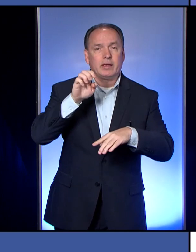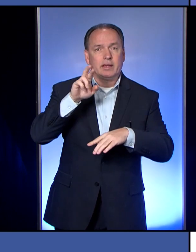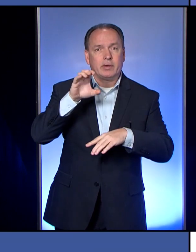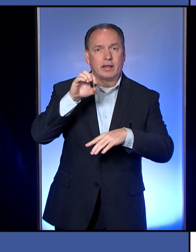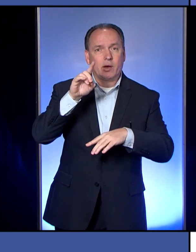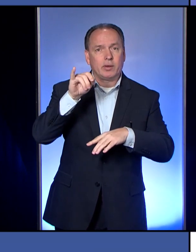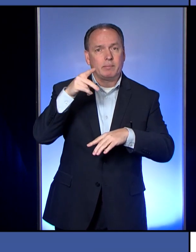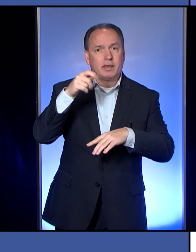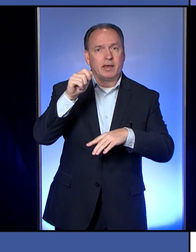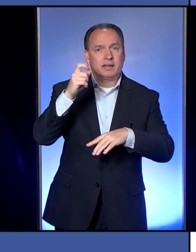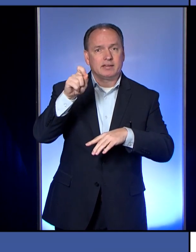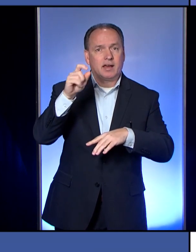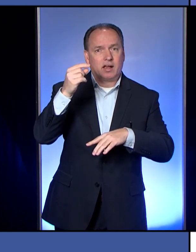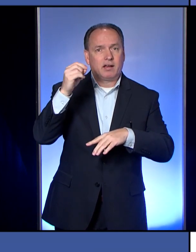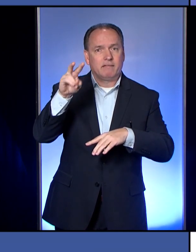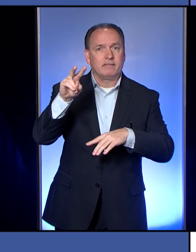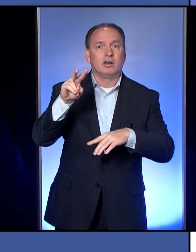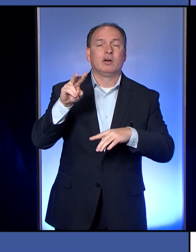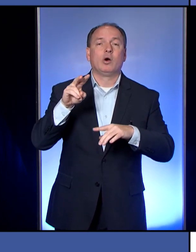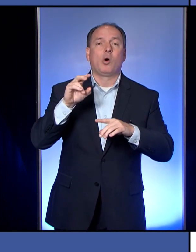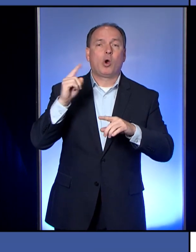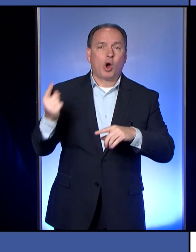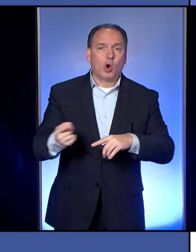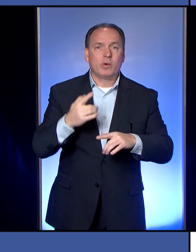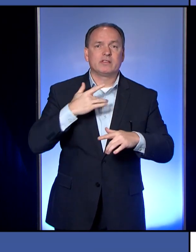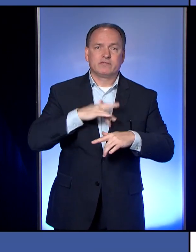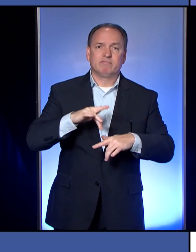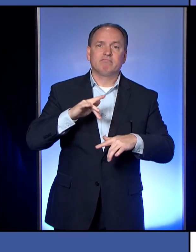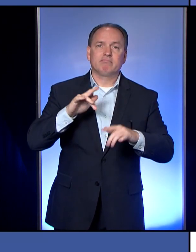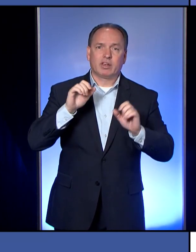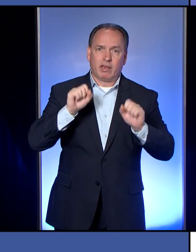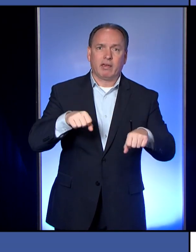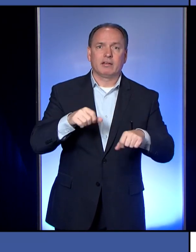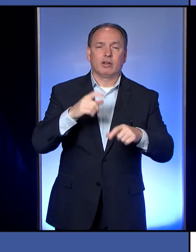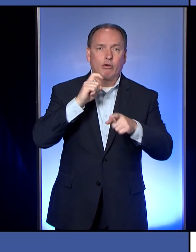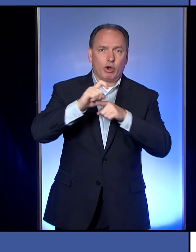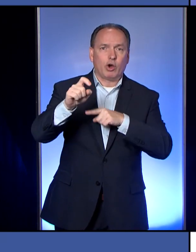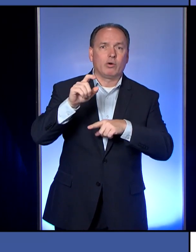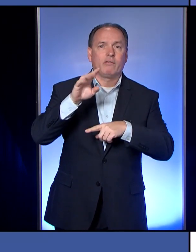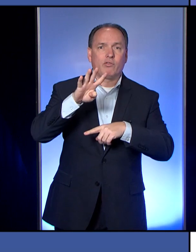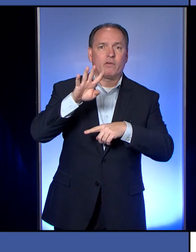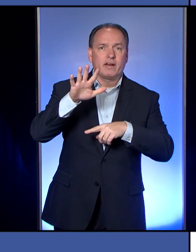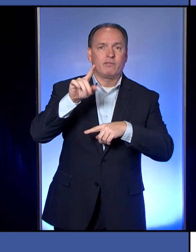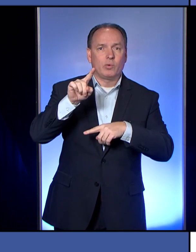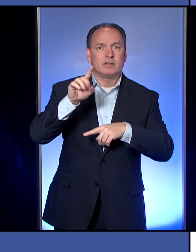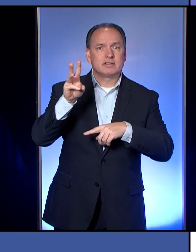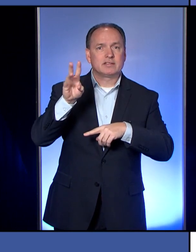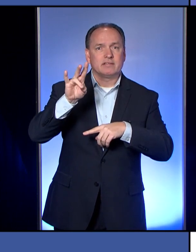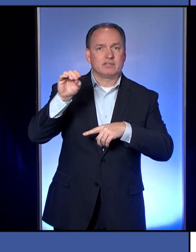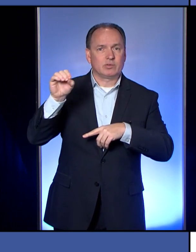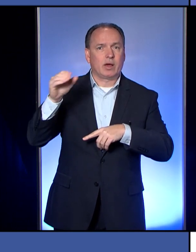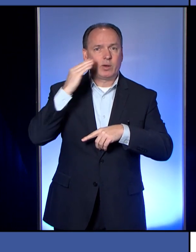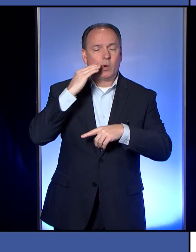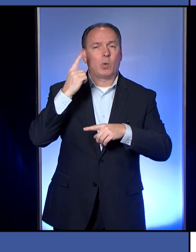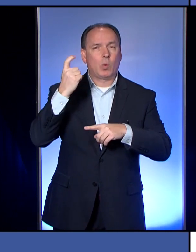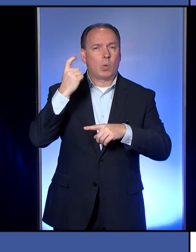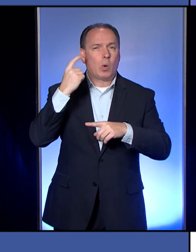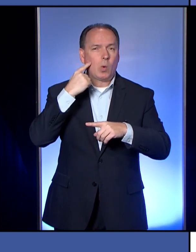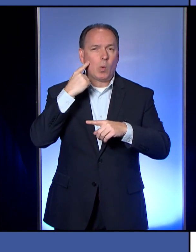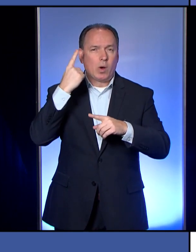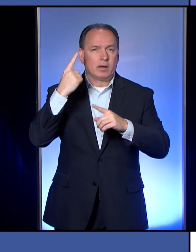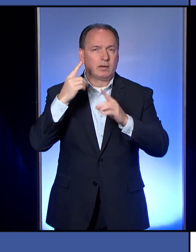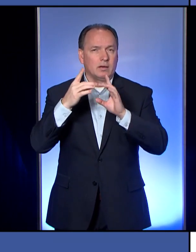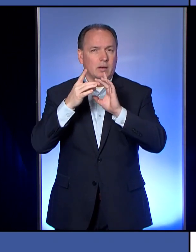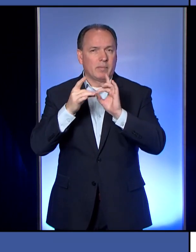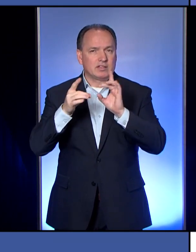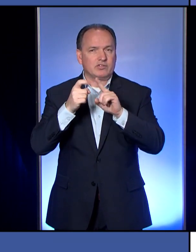.gov, or always feel free to call 451-6700. I know we got a message in from a woman who said she's in